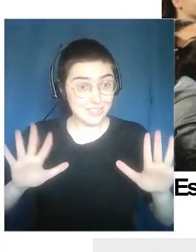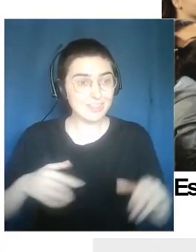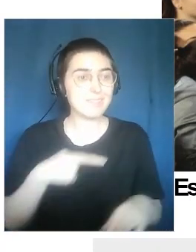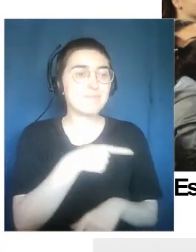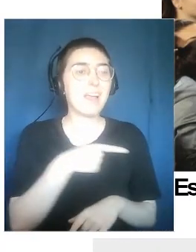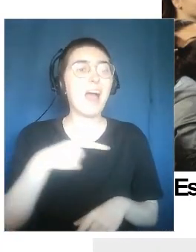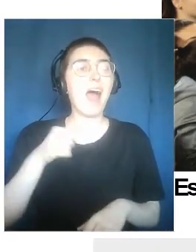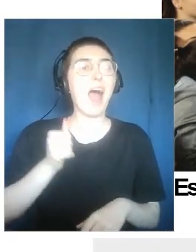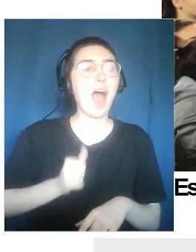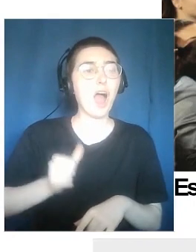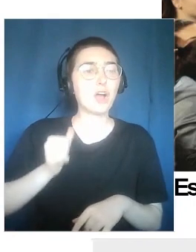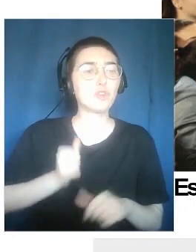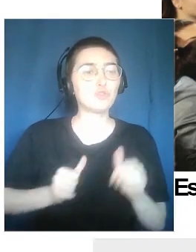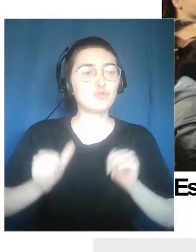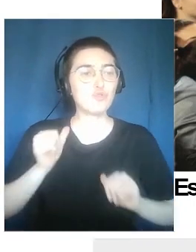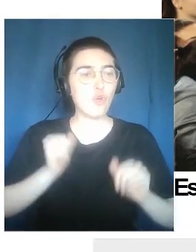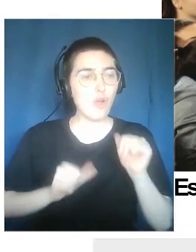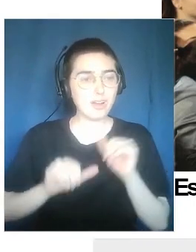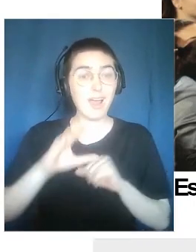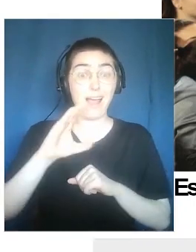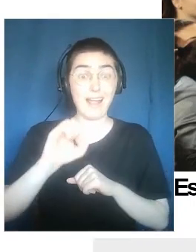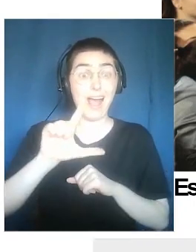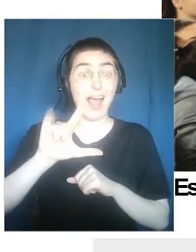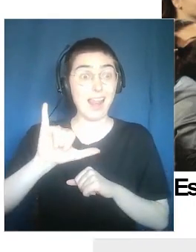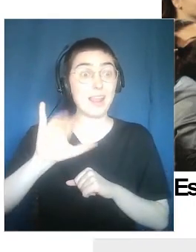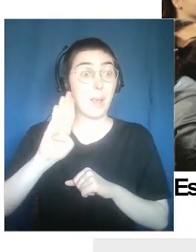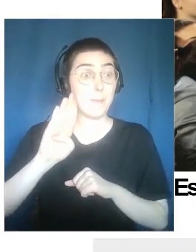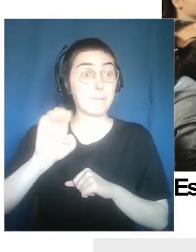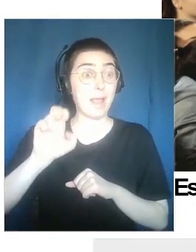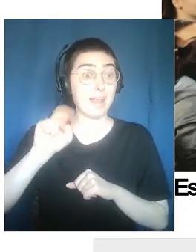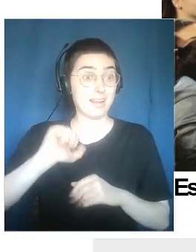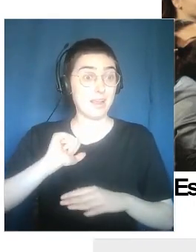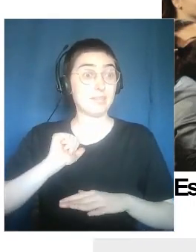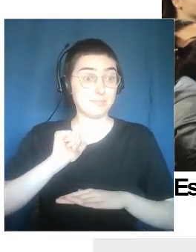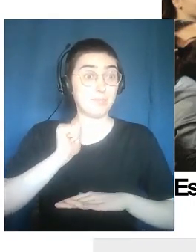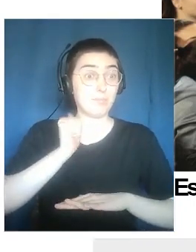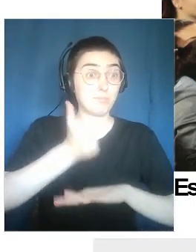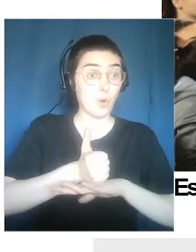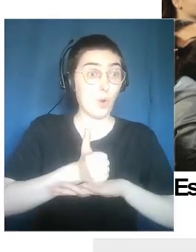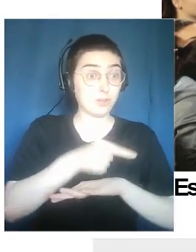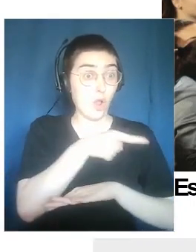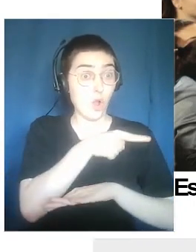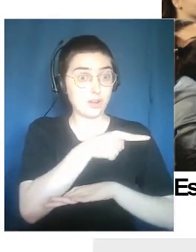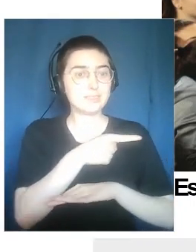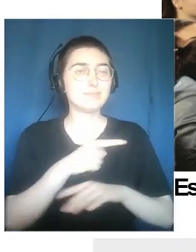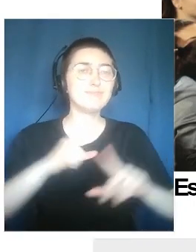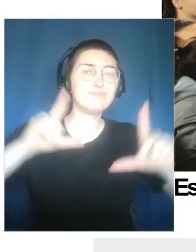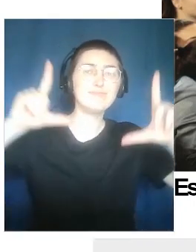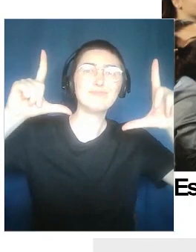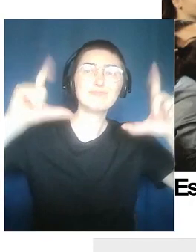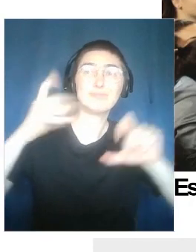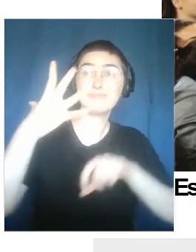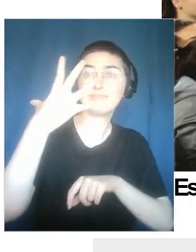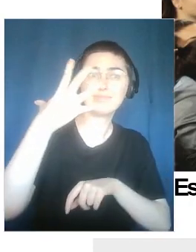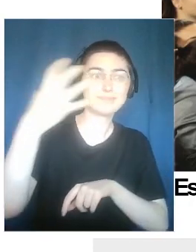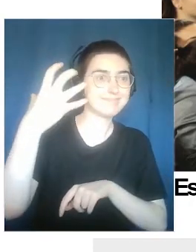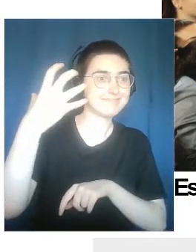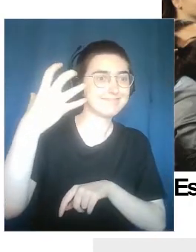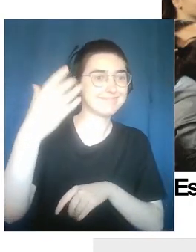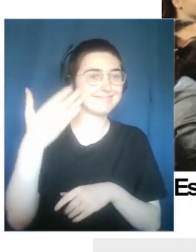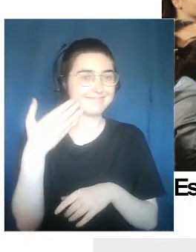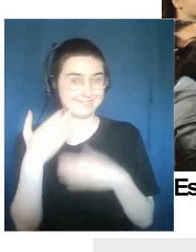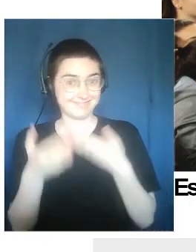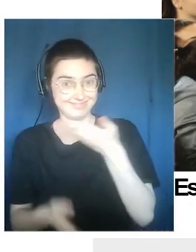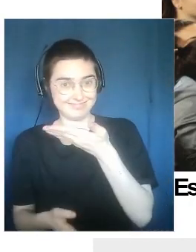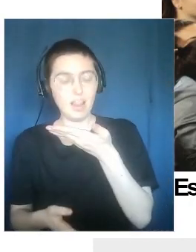they take a picture with the actor. This is quite interesting to me because for